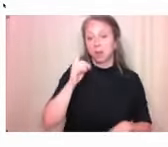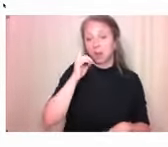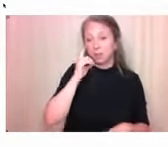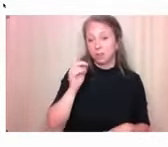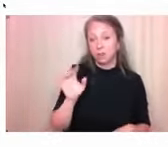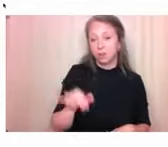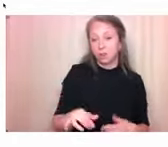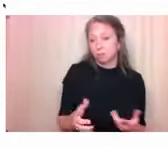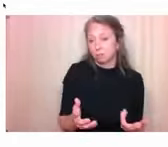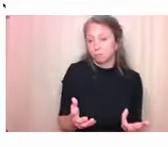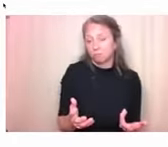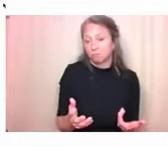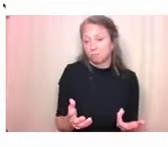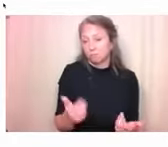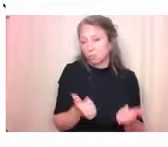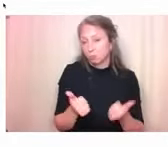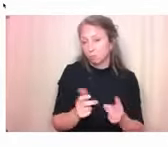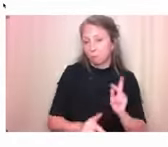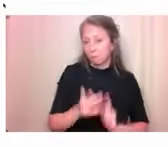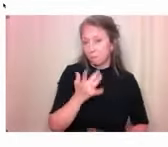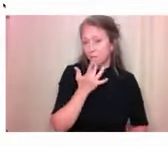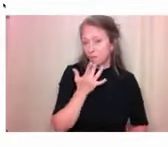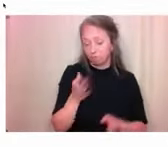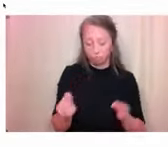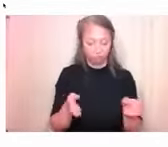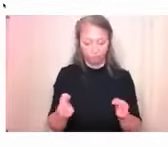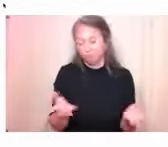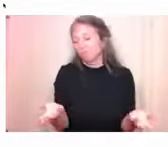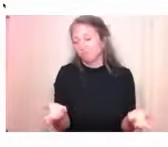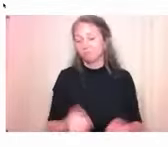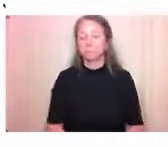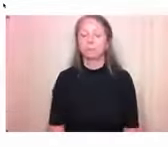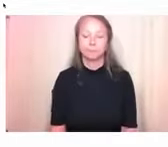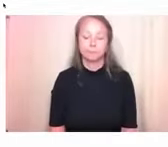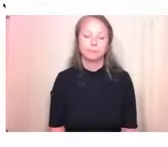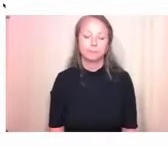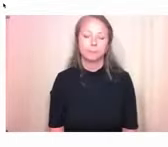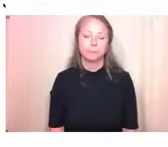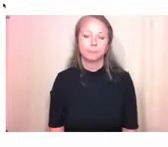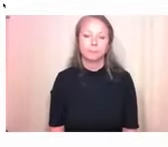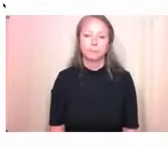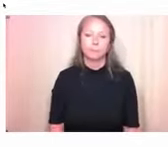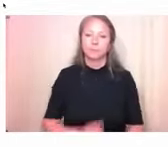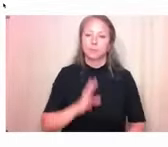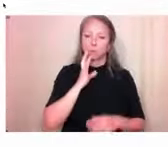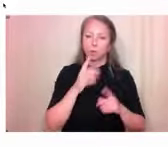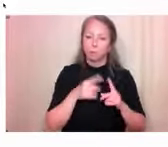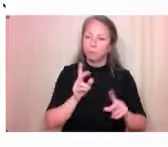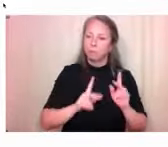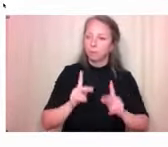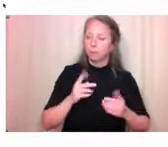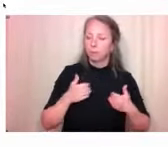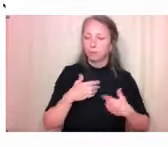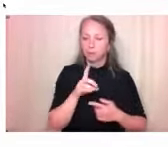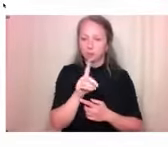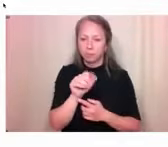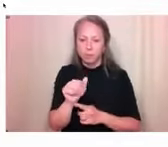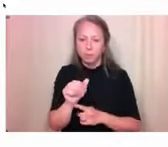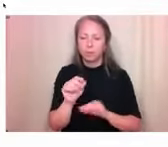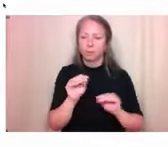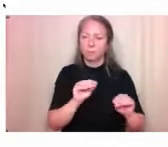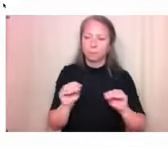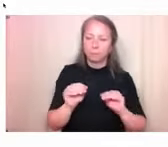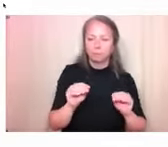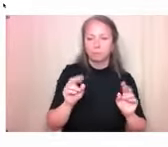So with this, we talk a lot about barriers, enhancements, people living with disabilities, mobility issues. Would you